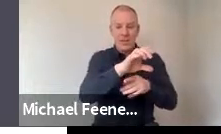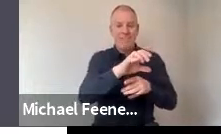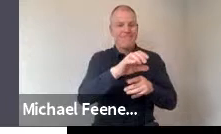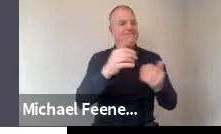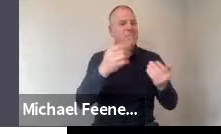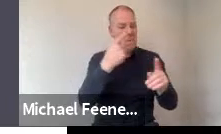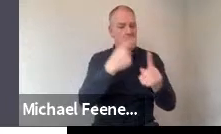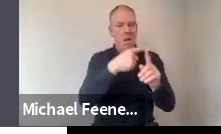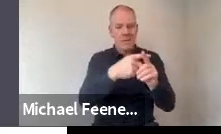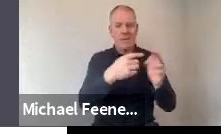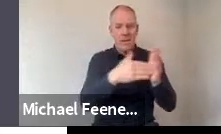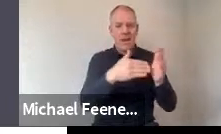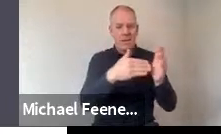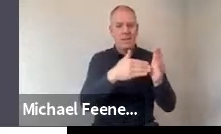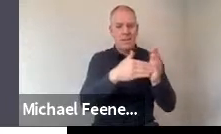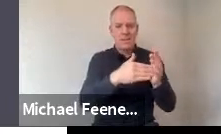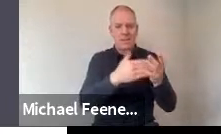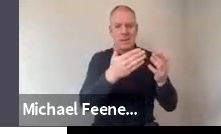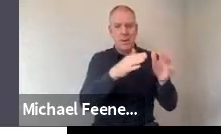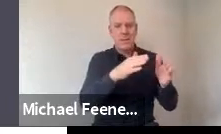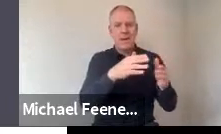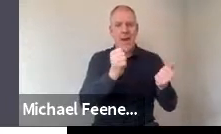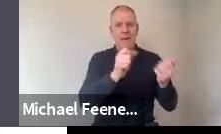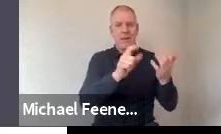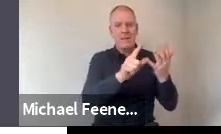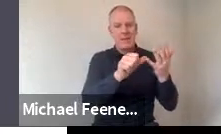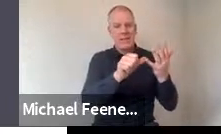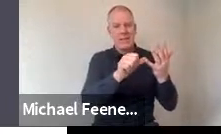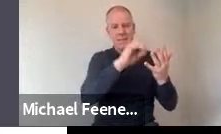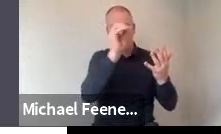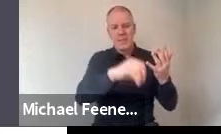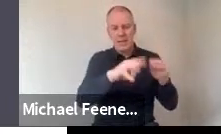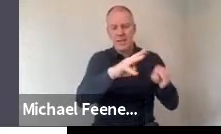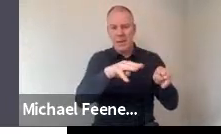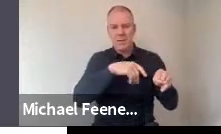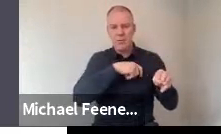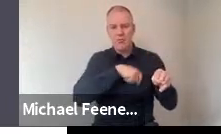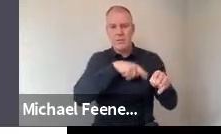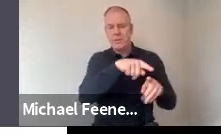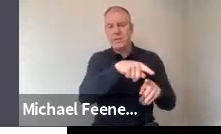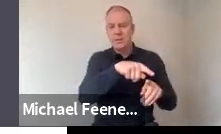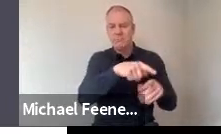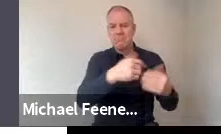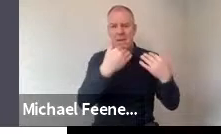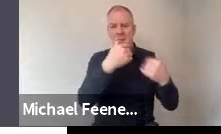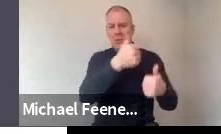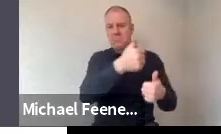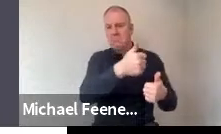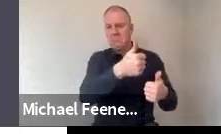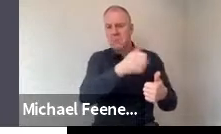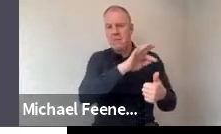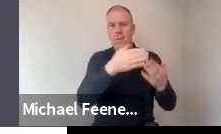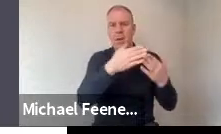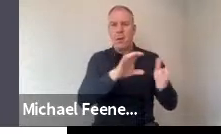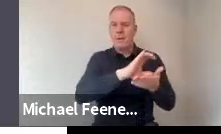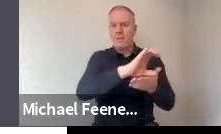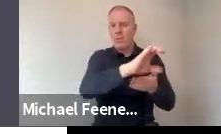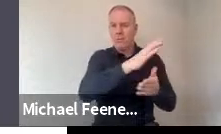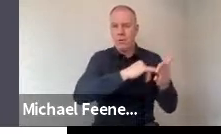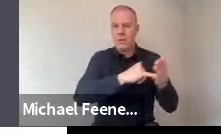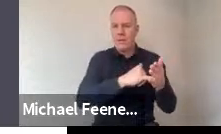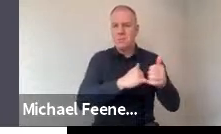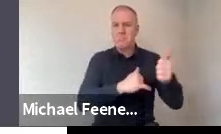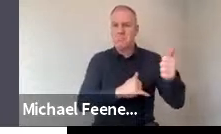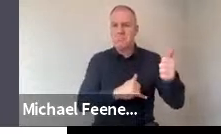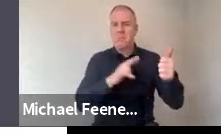very positive responses on this with 76% of people saying that they trust scientists to publicly